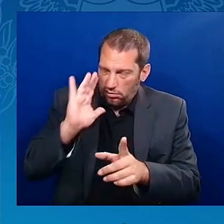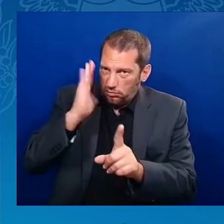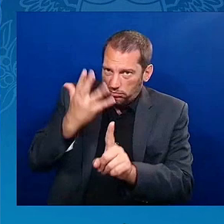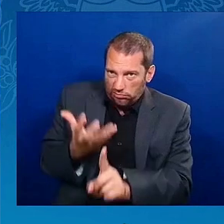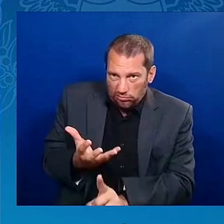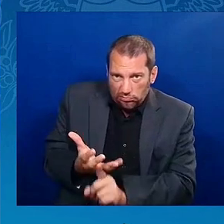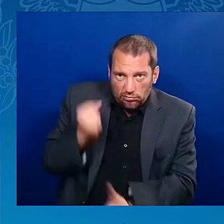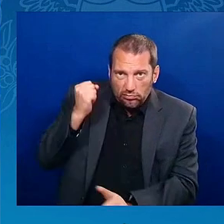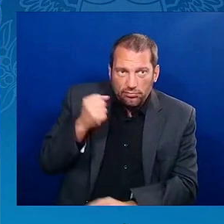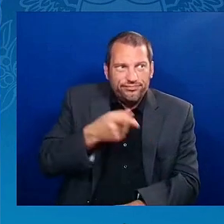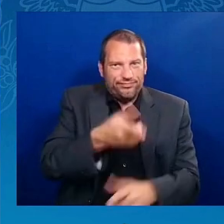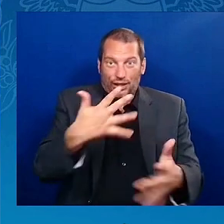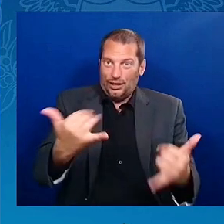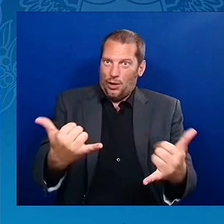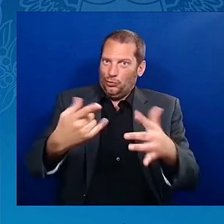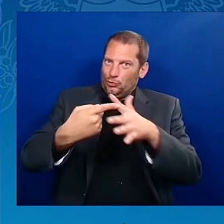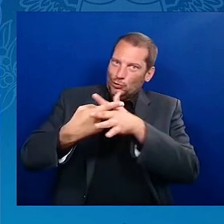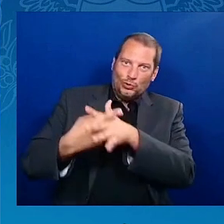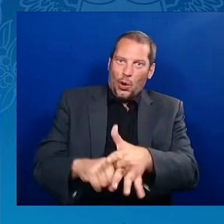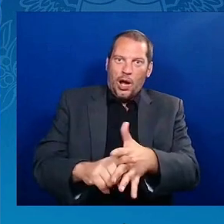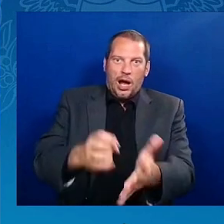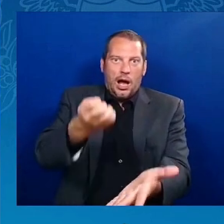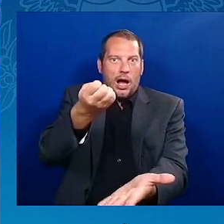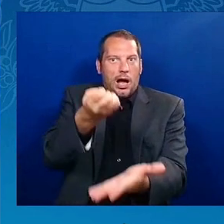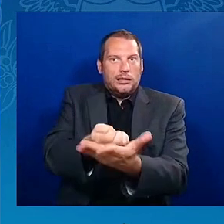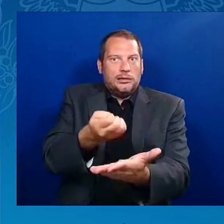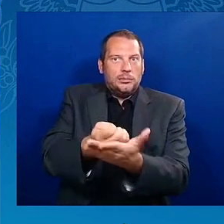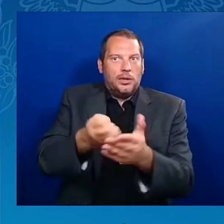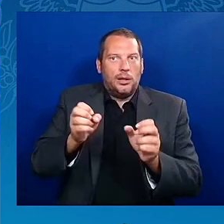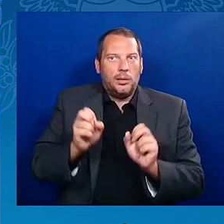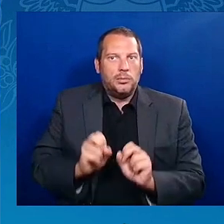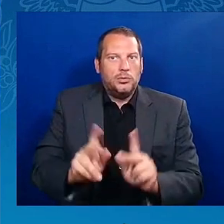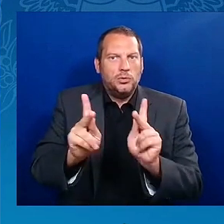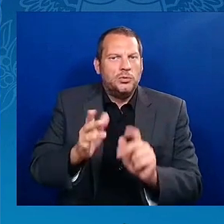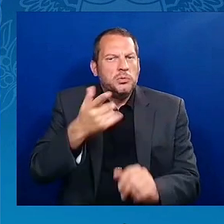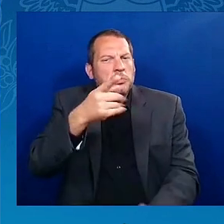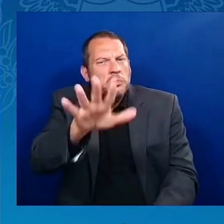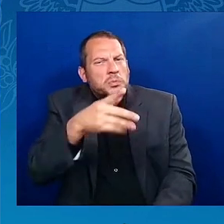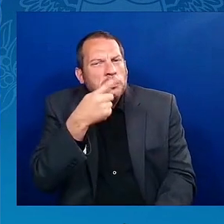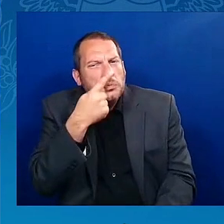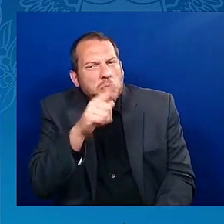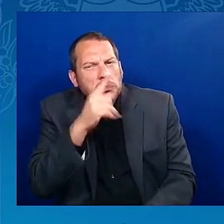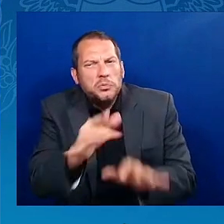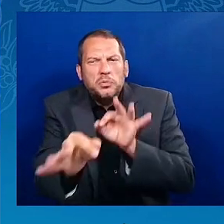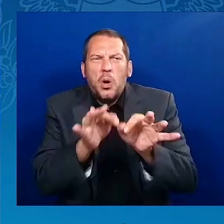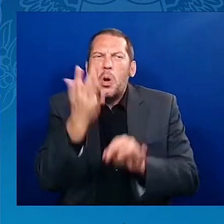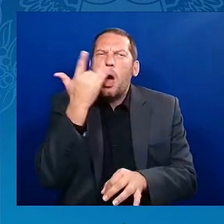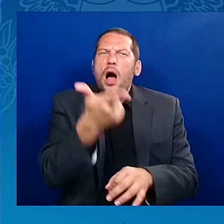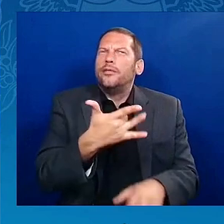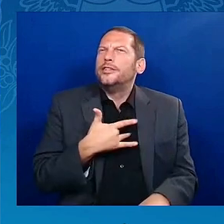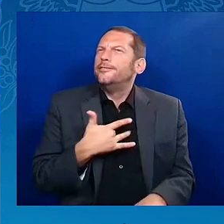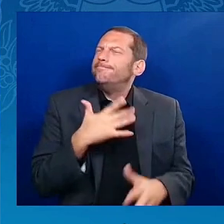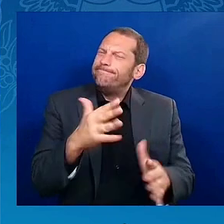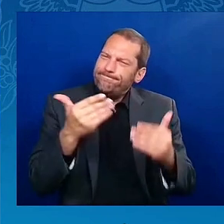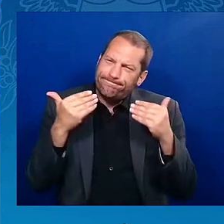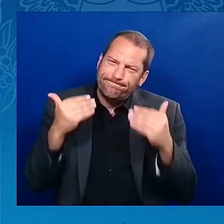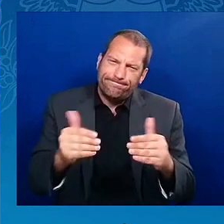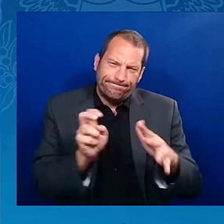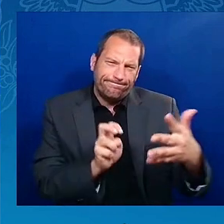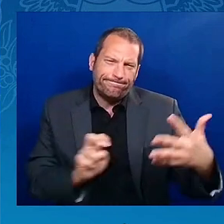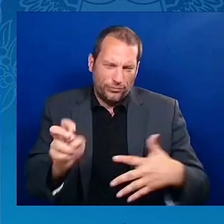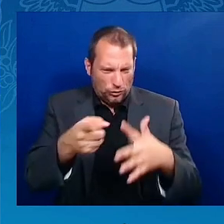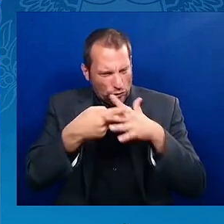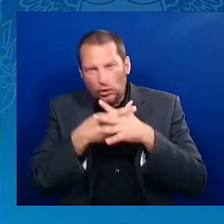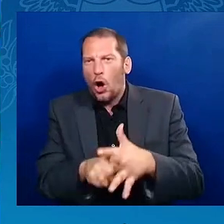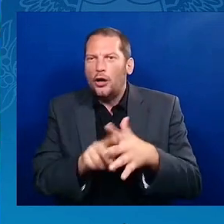this tour and why you launched it. So I'll start by talking about where we are right now. So this hotel, many